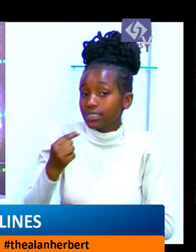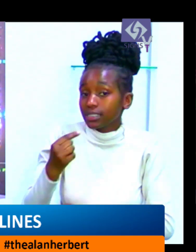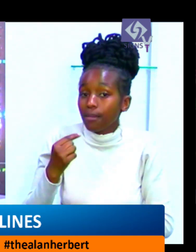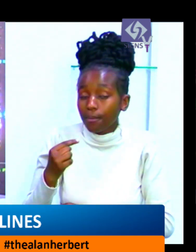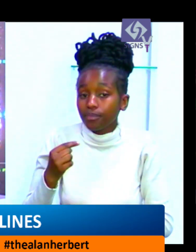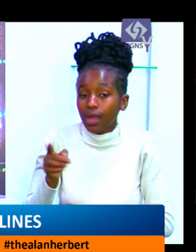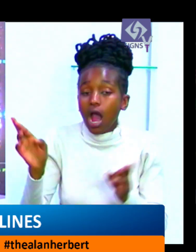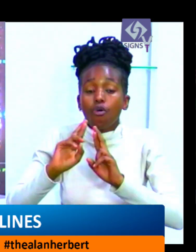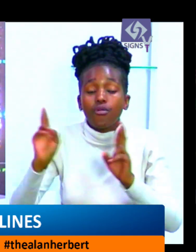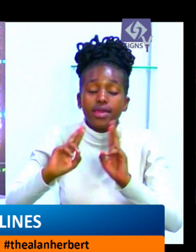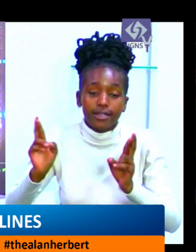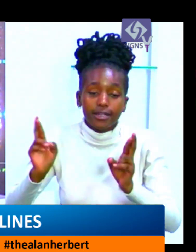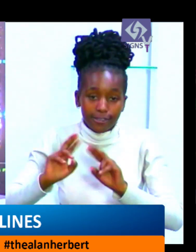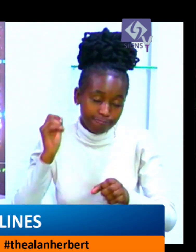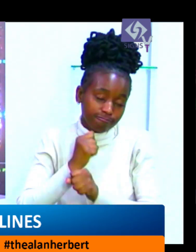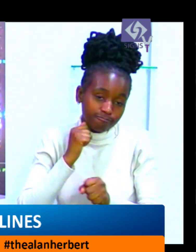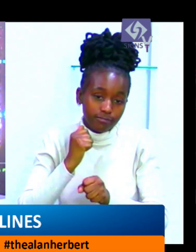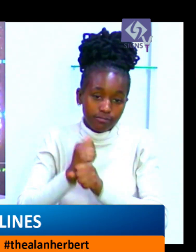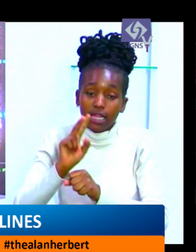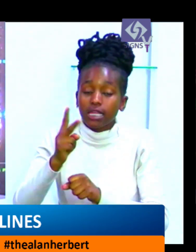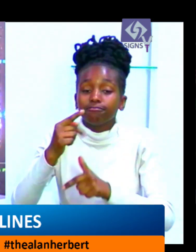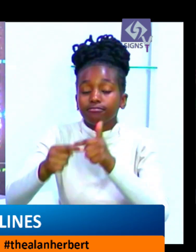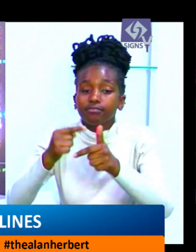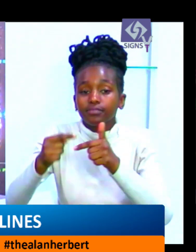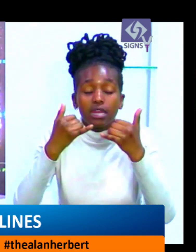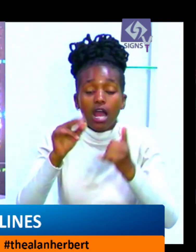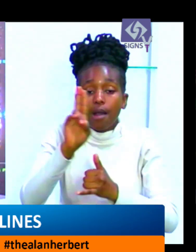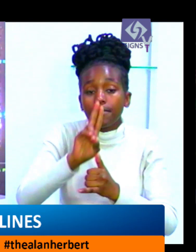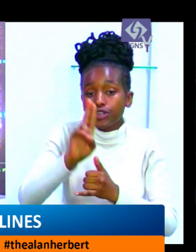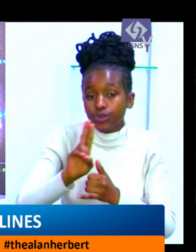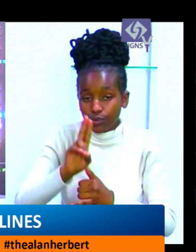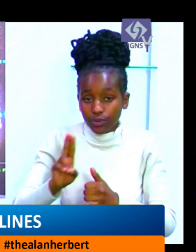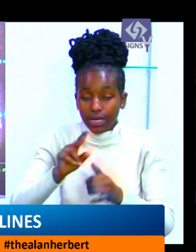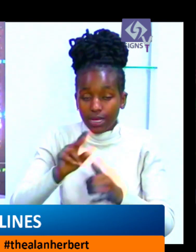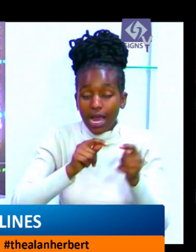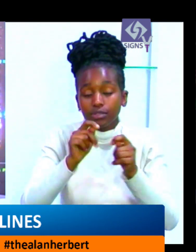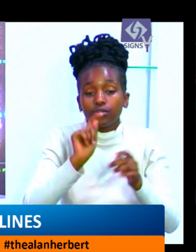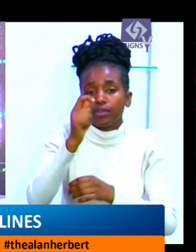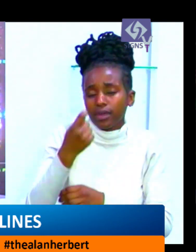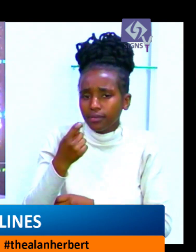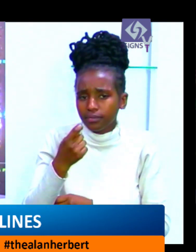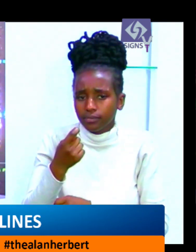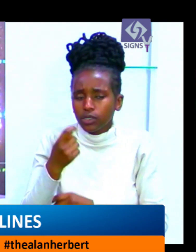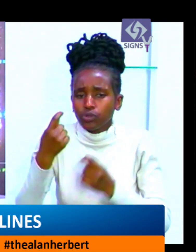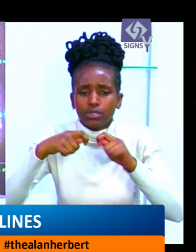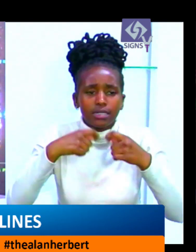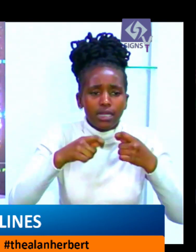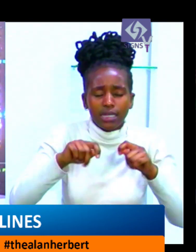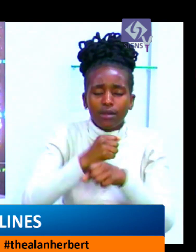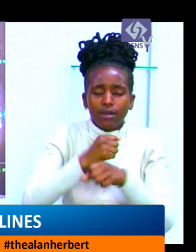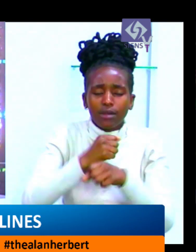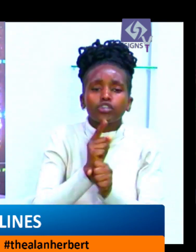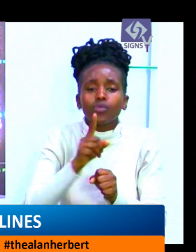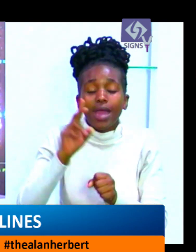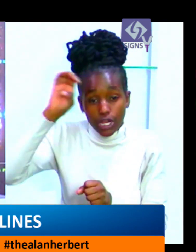The company's owner, tycoon Serge Bitt Singh Rai, is entangled in a legal tassel with his billionaire